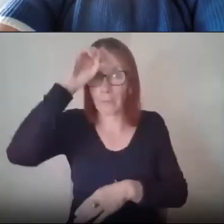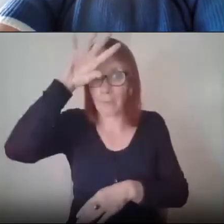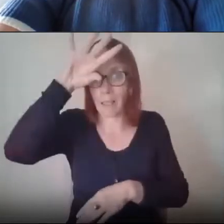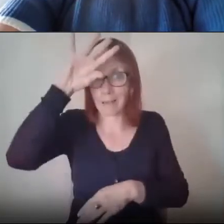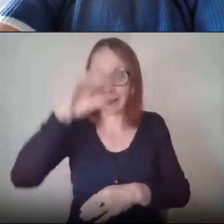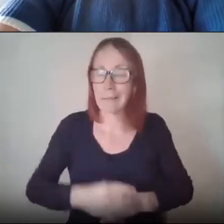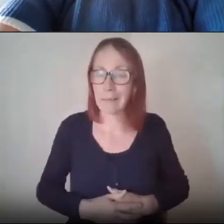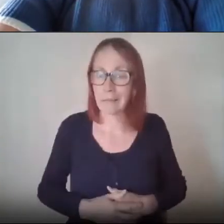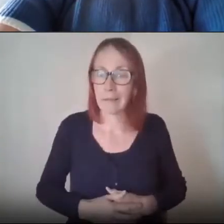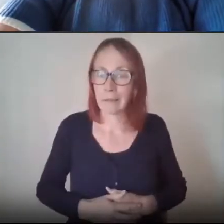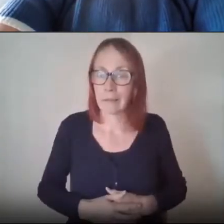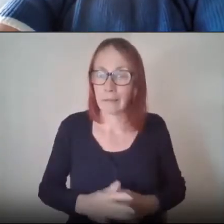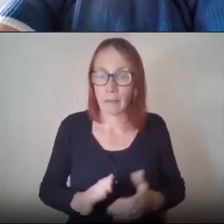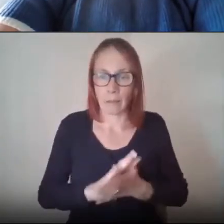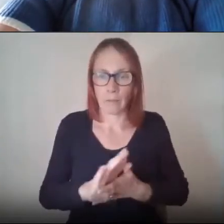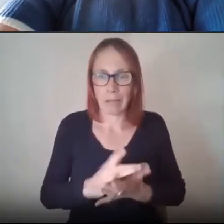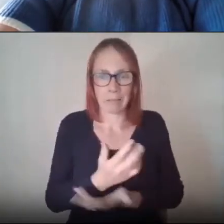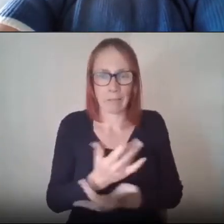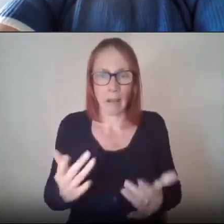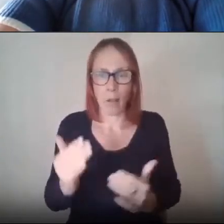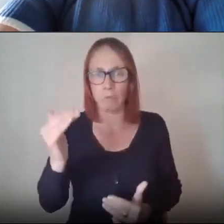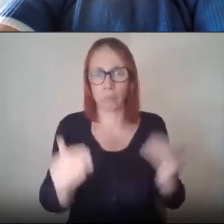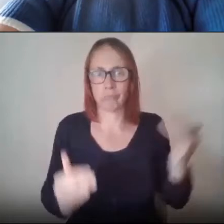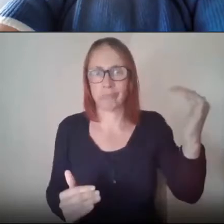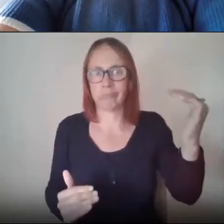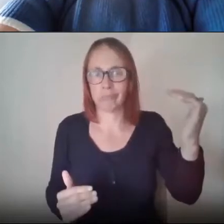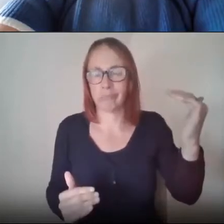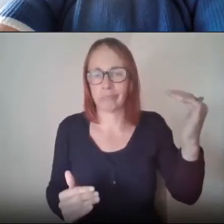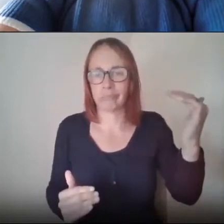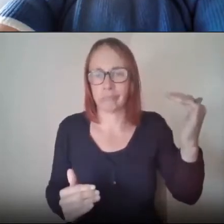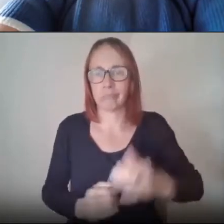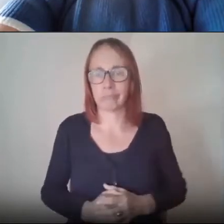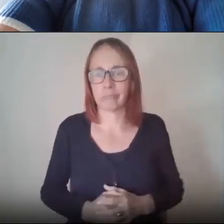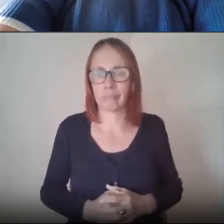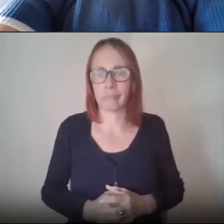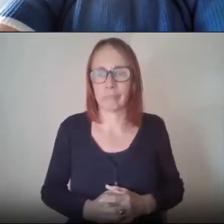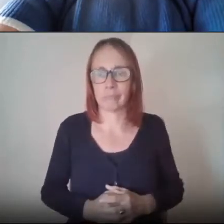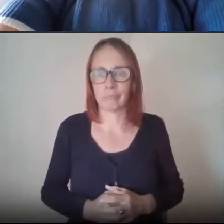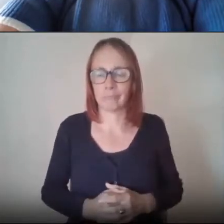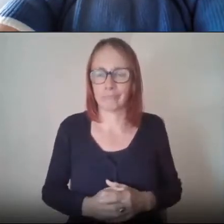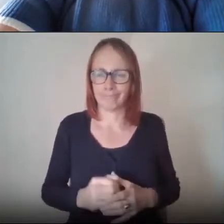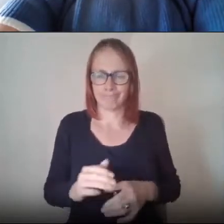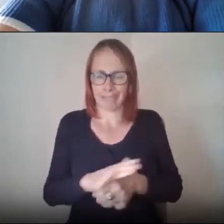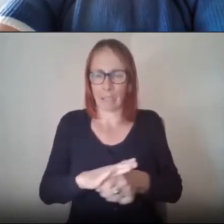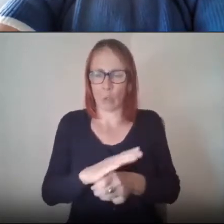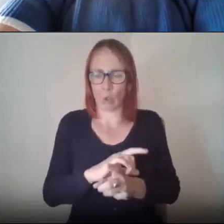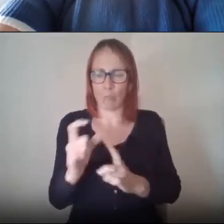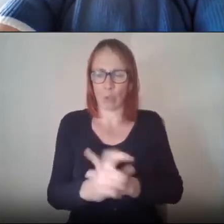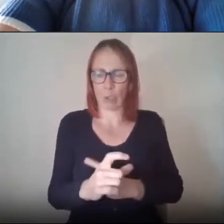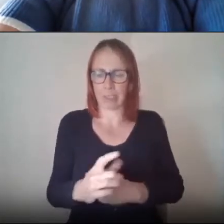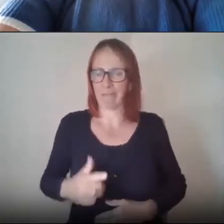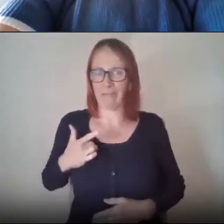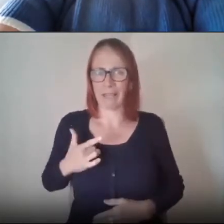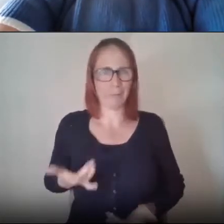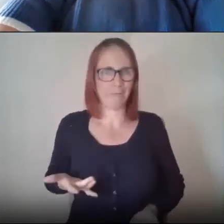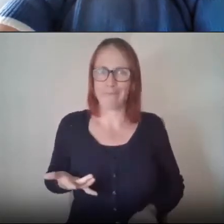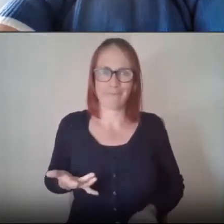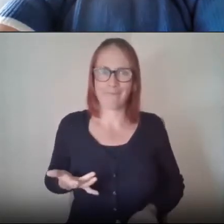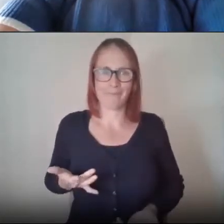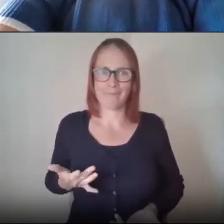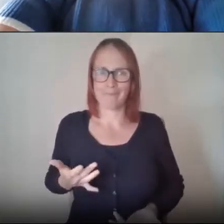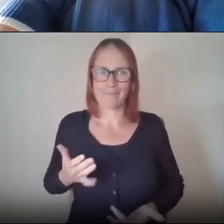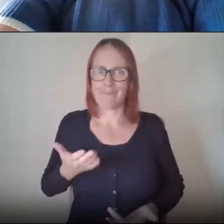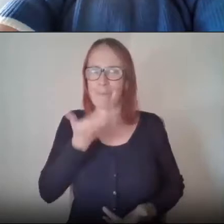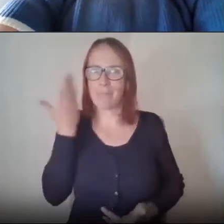the district um and there was a feeling within the local community that there wasn't enough being done to support these people